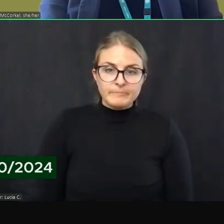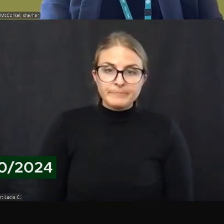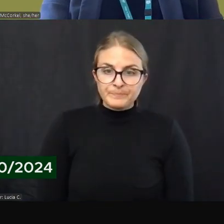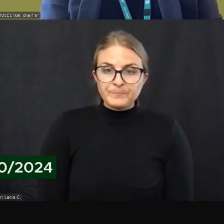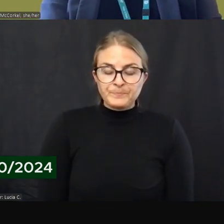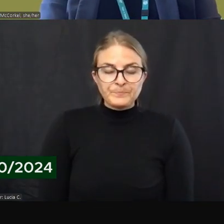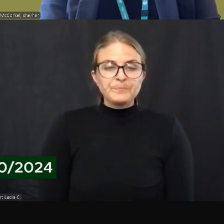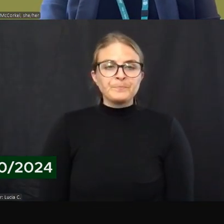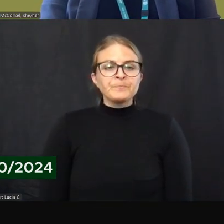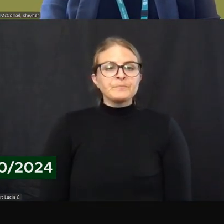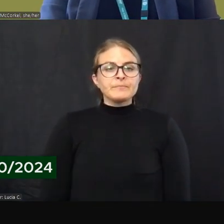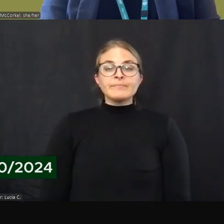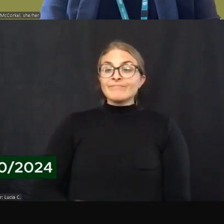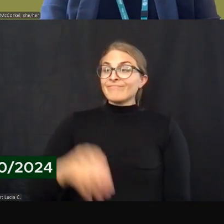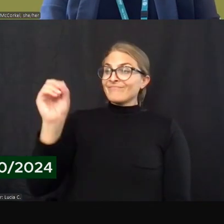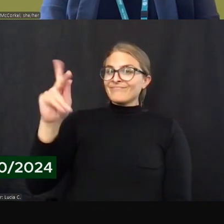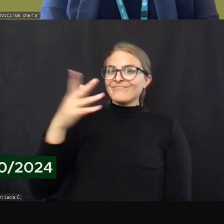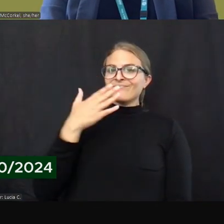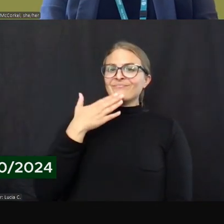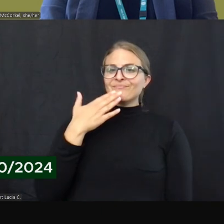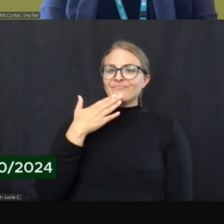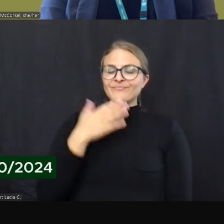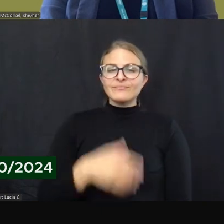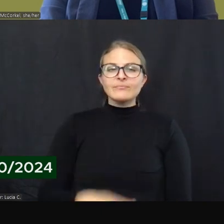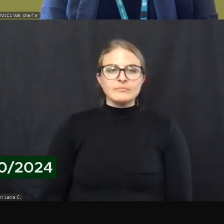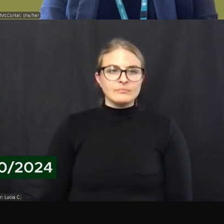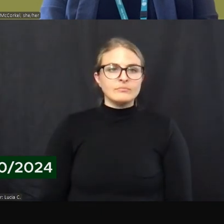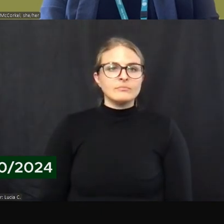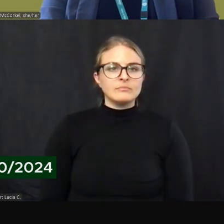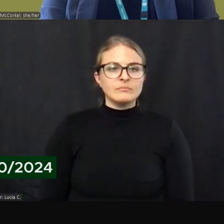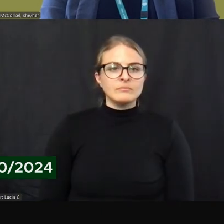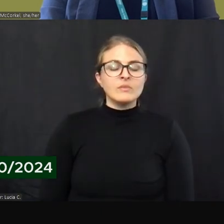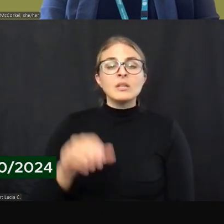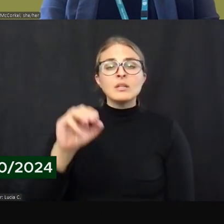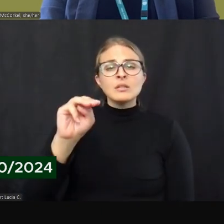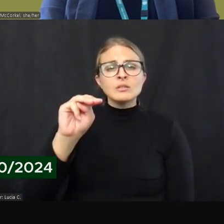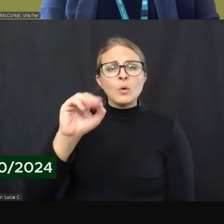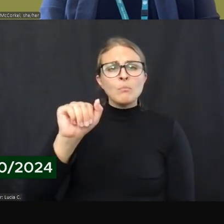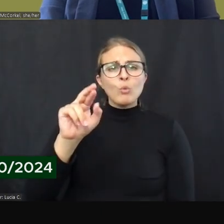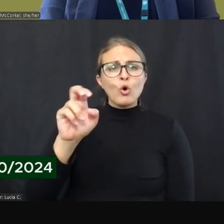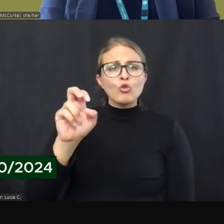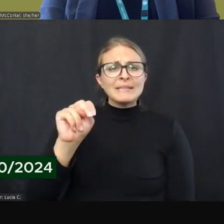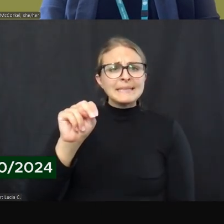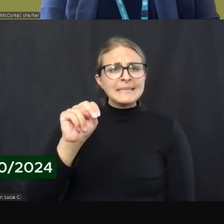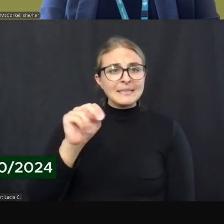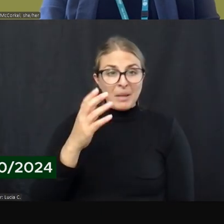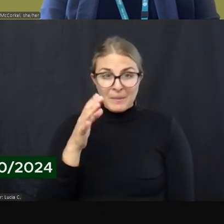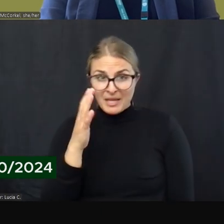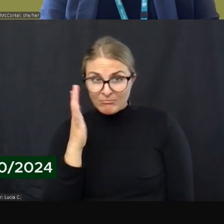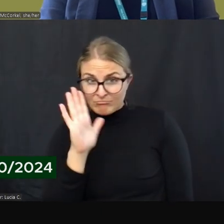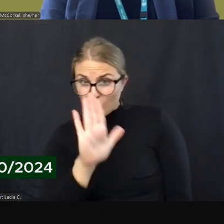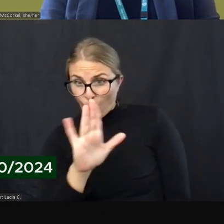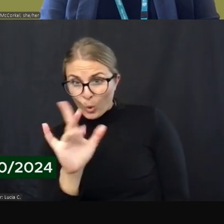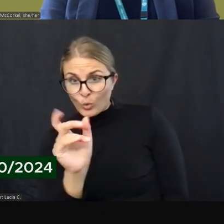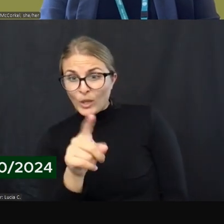Okay, thank you. So Maureen, I believe this one might be for you.